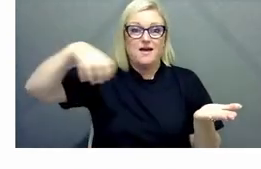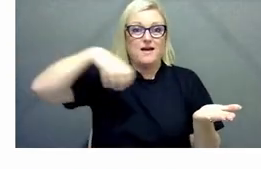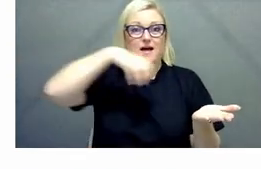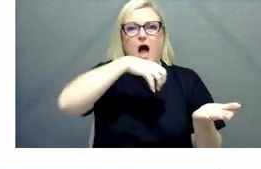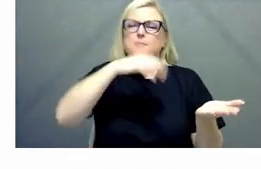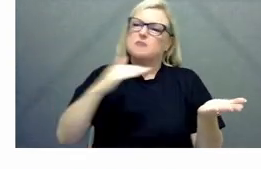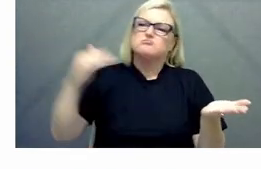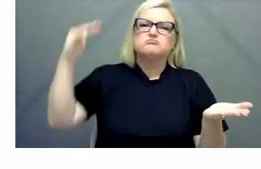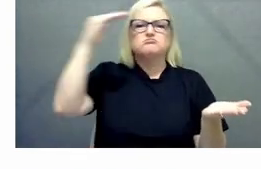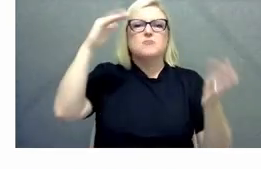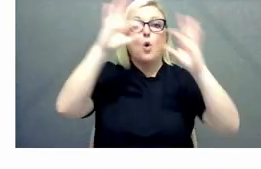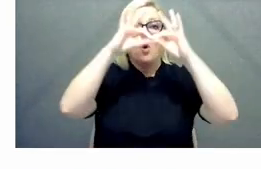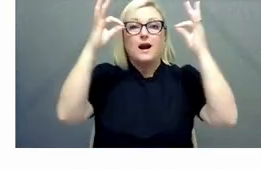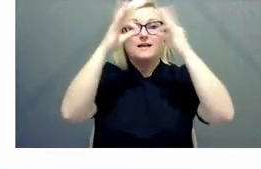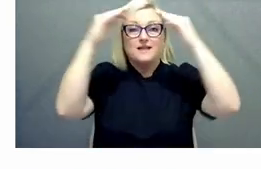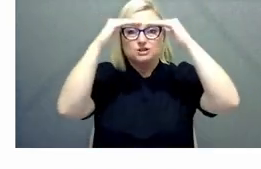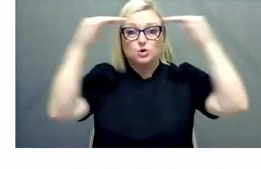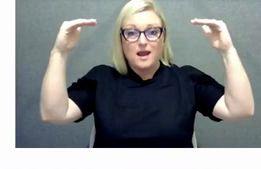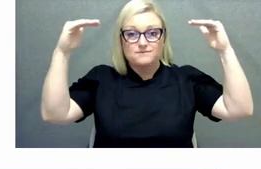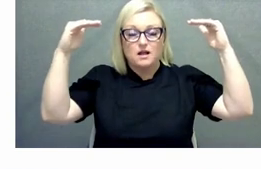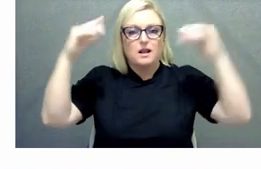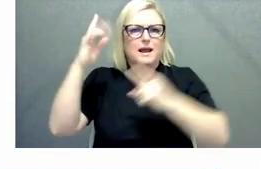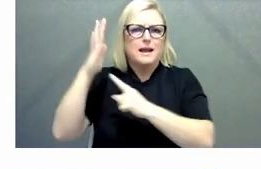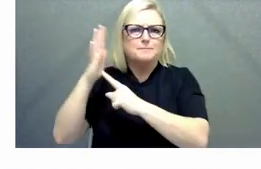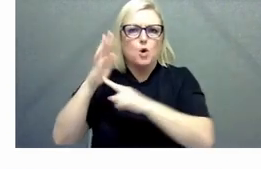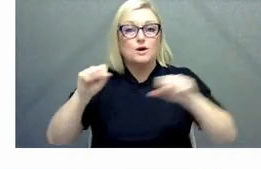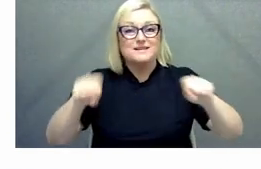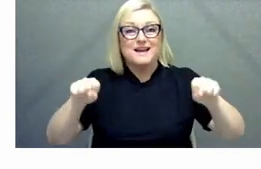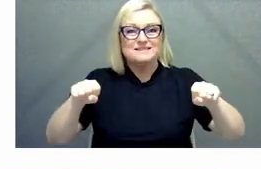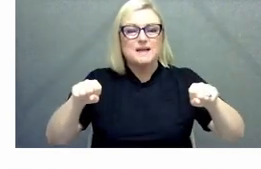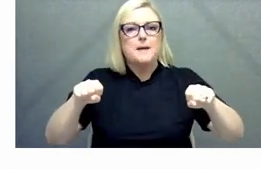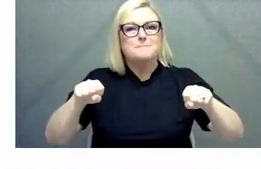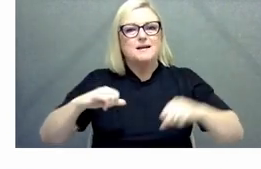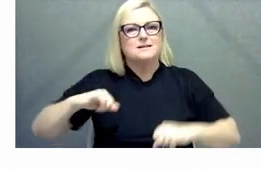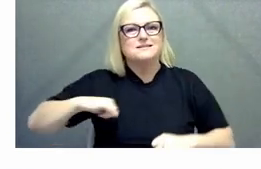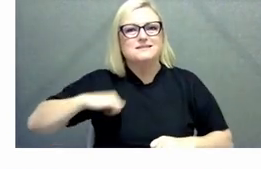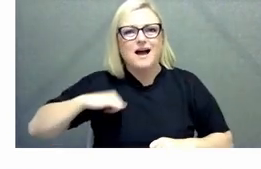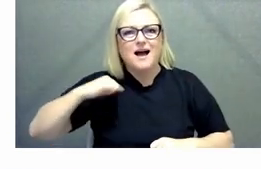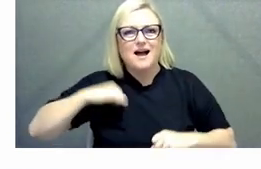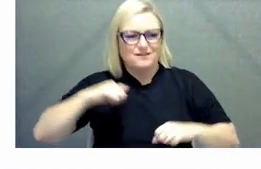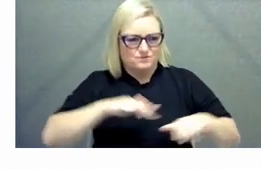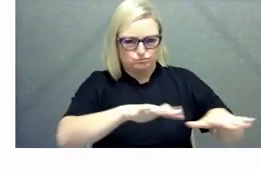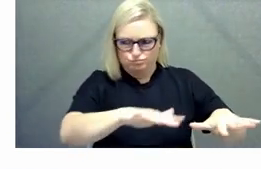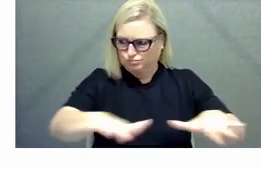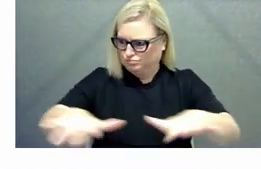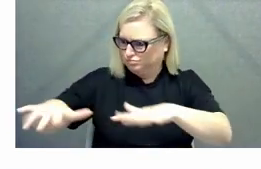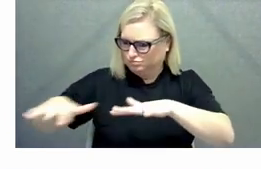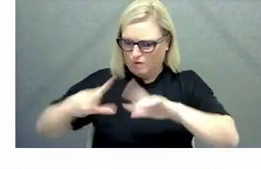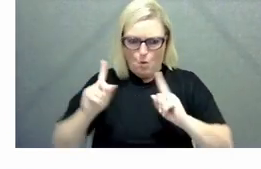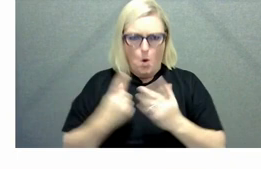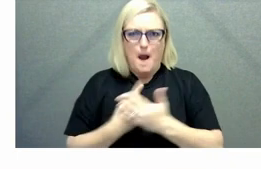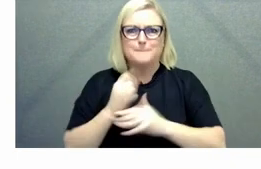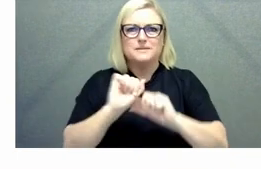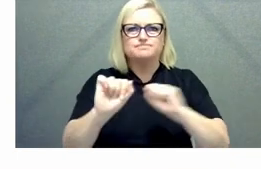but really overwhelmingly people's experience in the APS is shaped by what happens in their team and thinking about